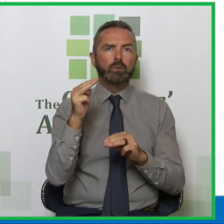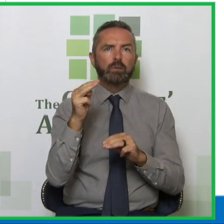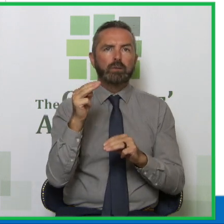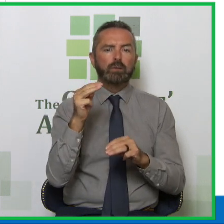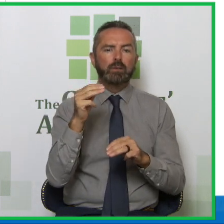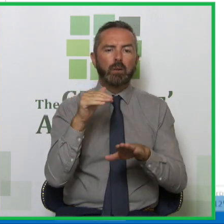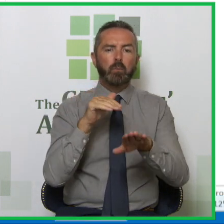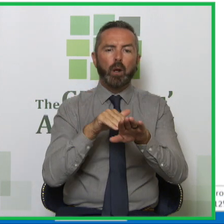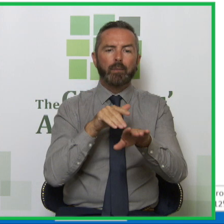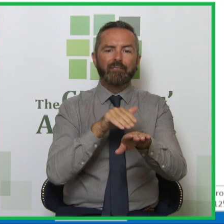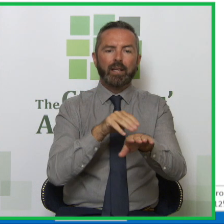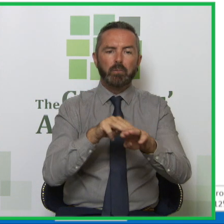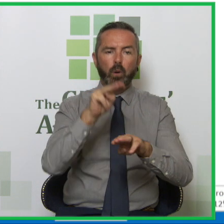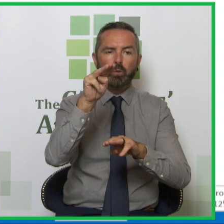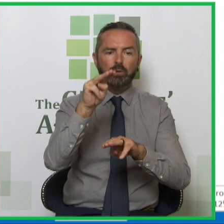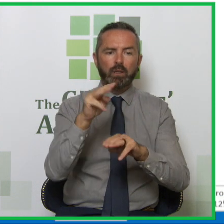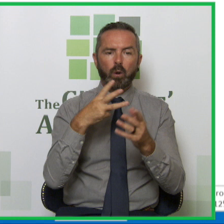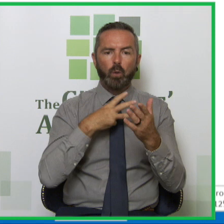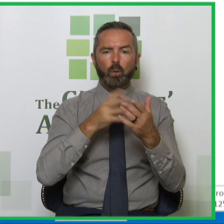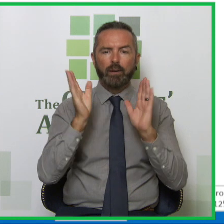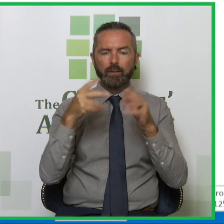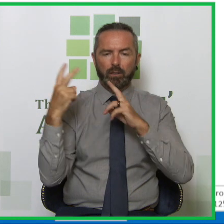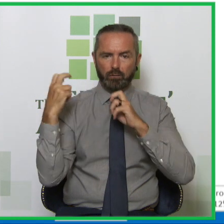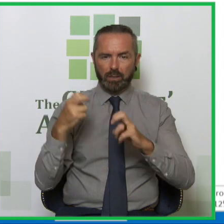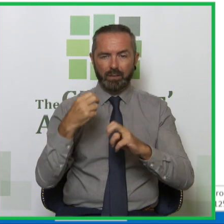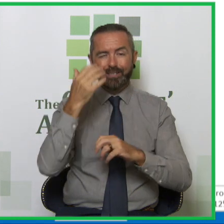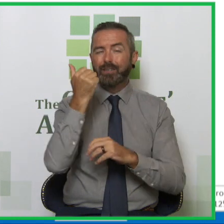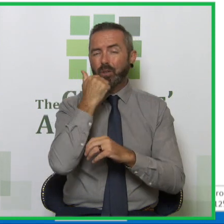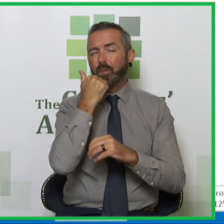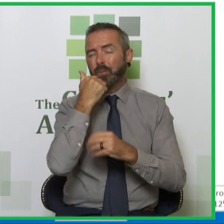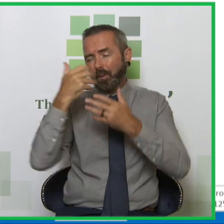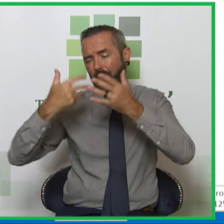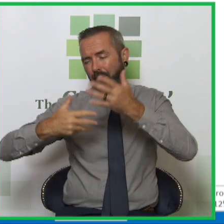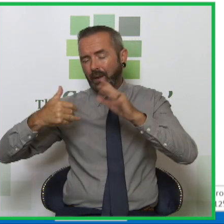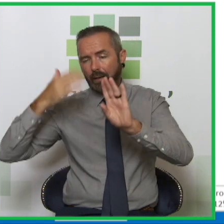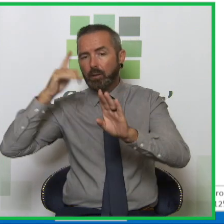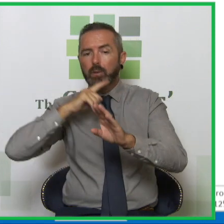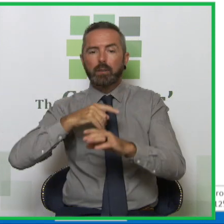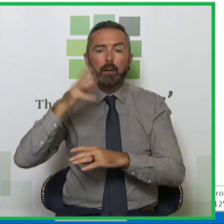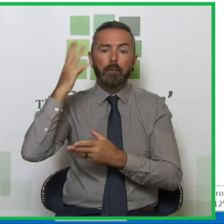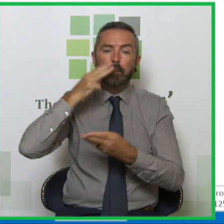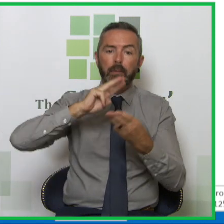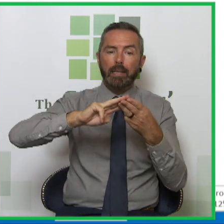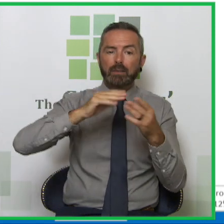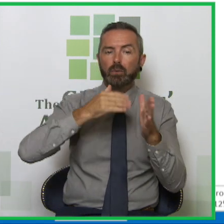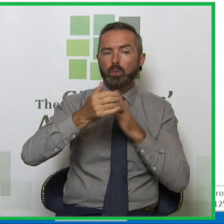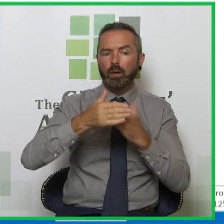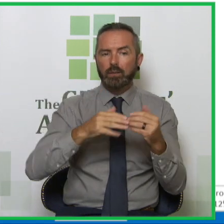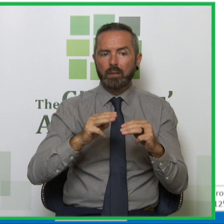most? When we did the research, and again, I know there's numbers. Don't mind the numbers. Just listen to the message. The most